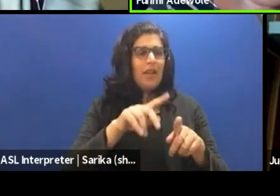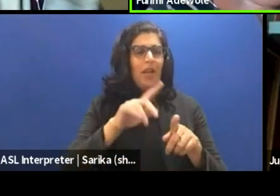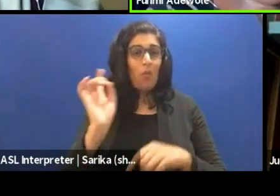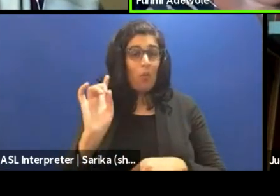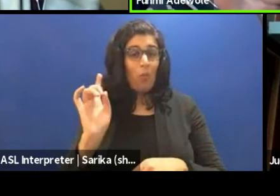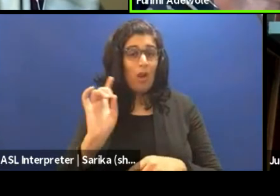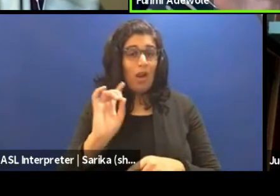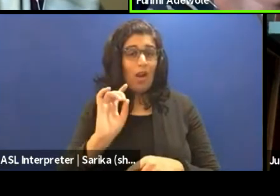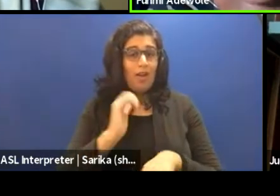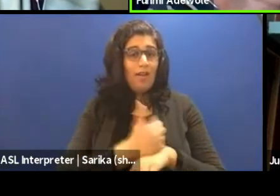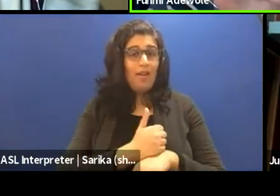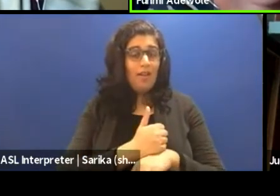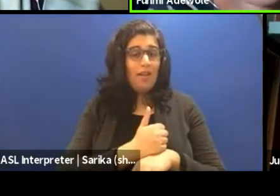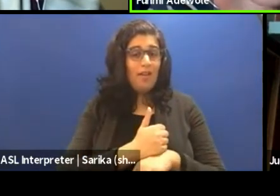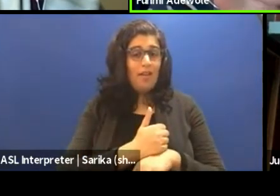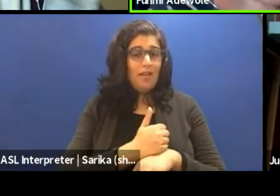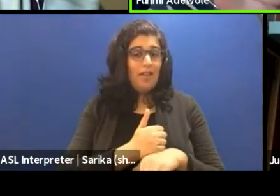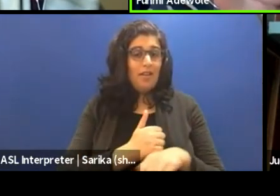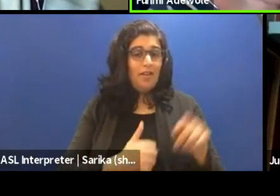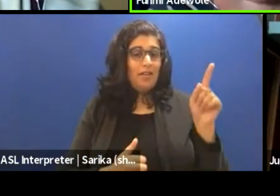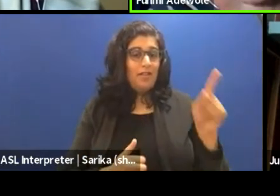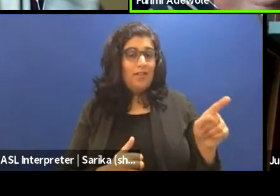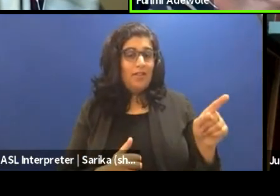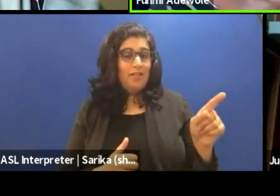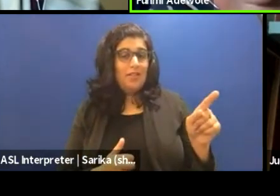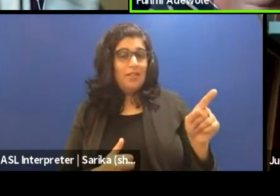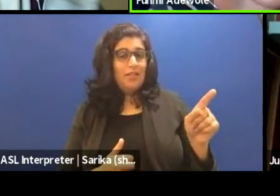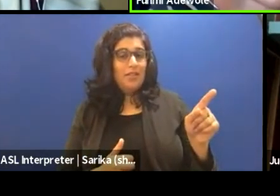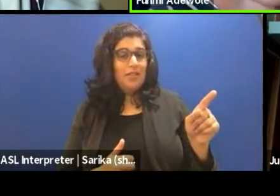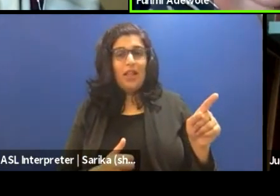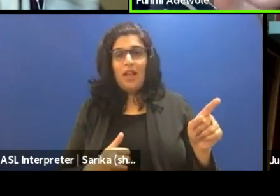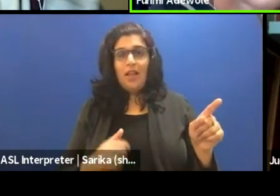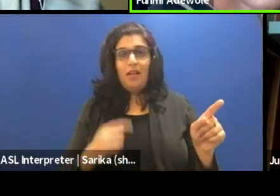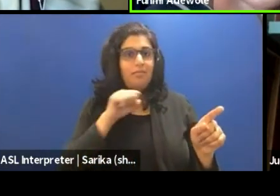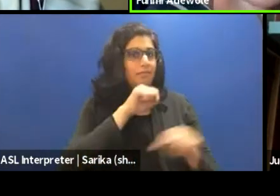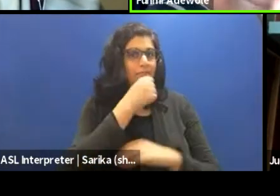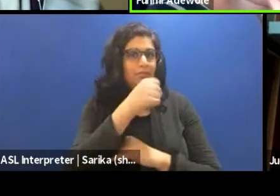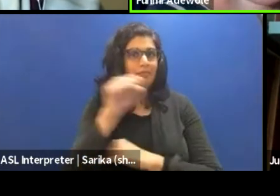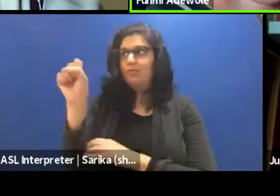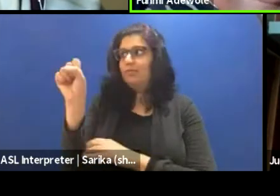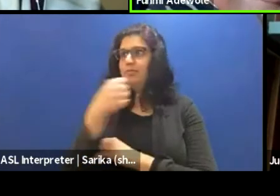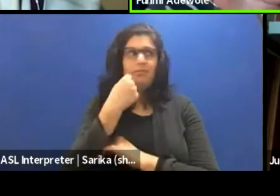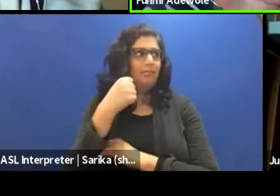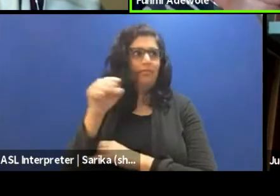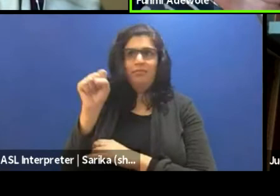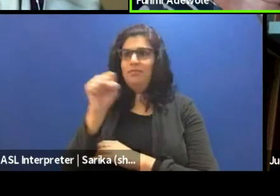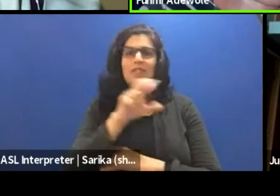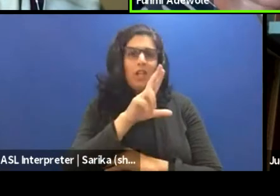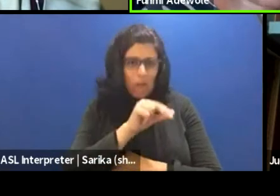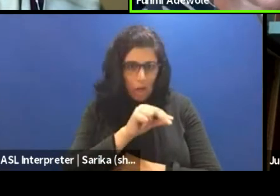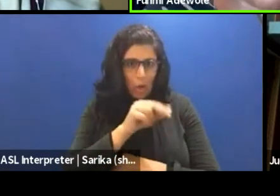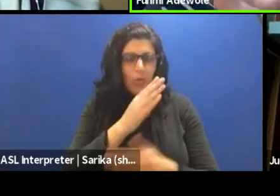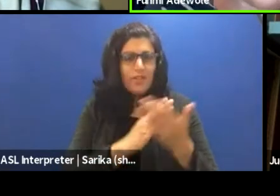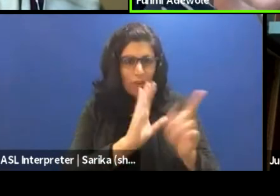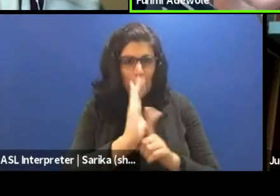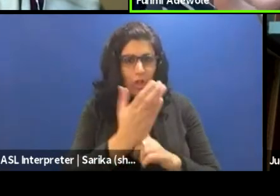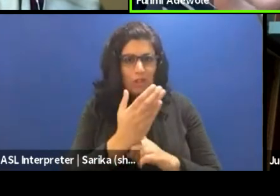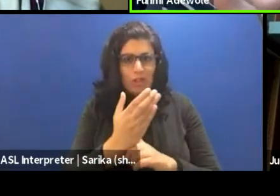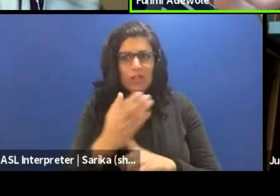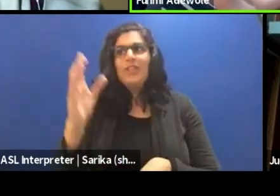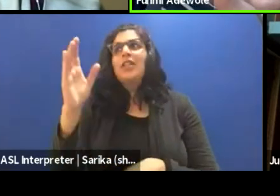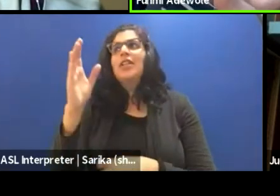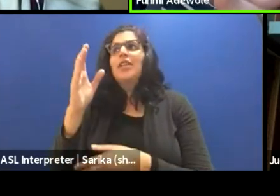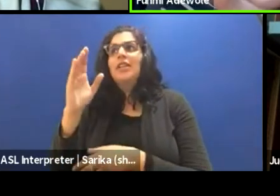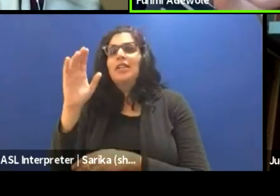that, whilst this means no in some cultures, this means yes in others. You know, that's a brief